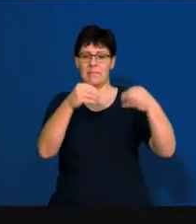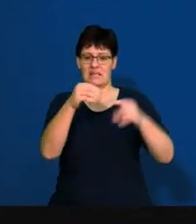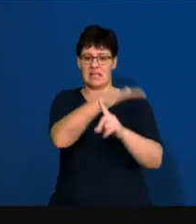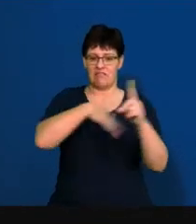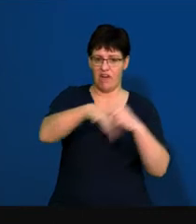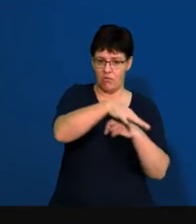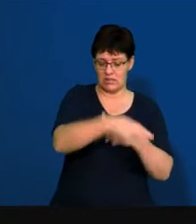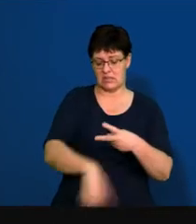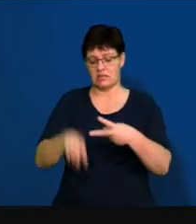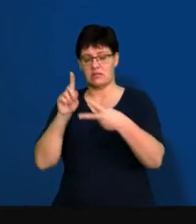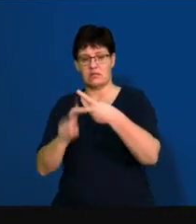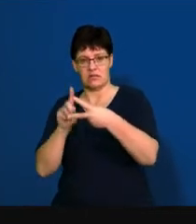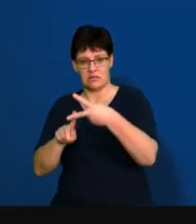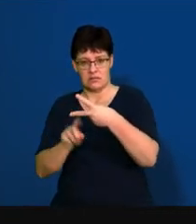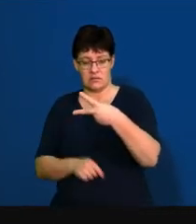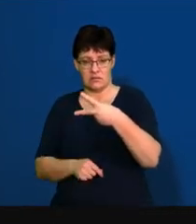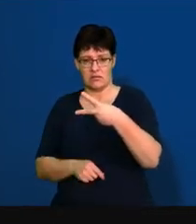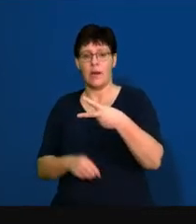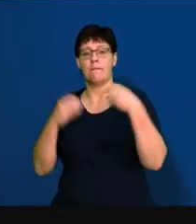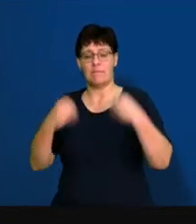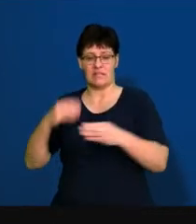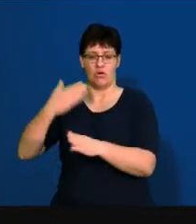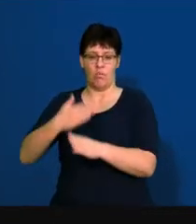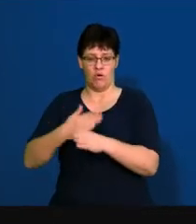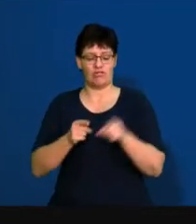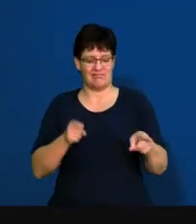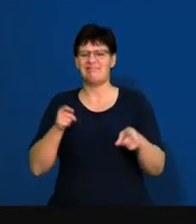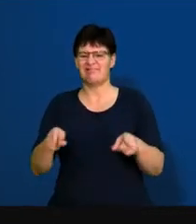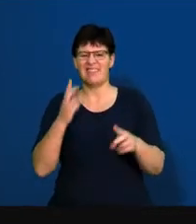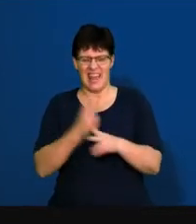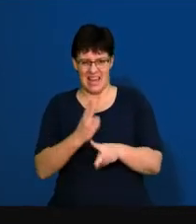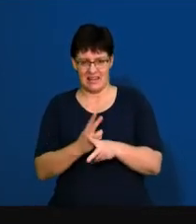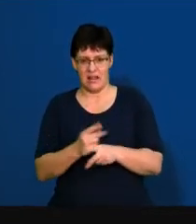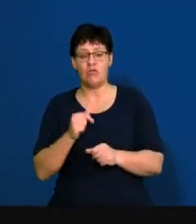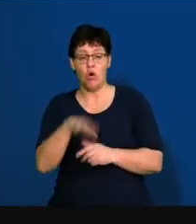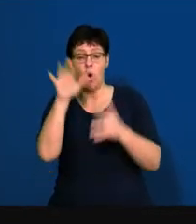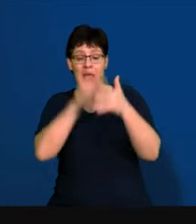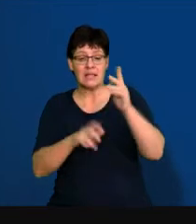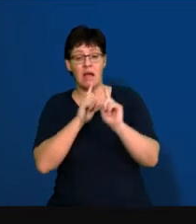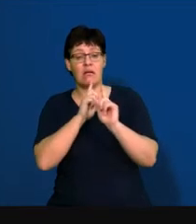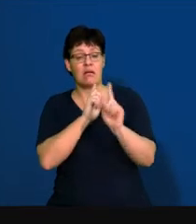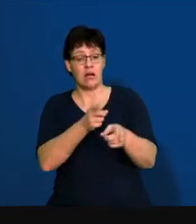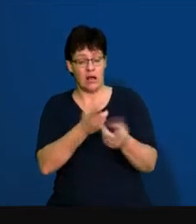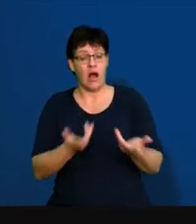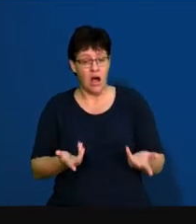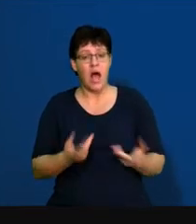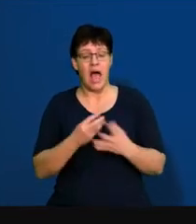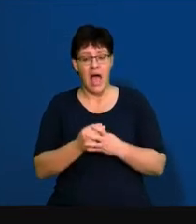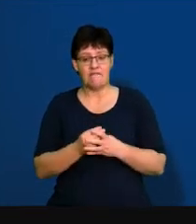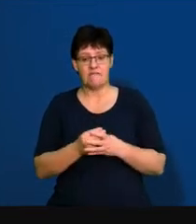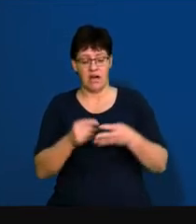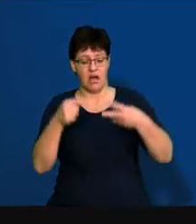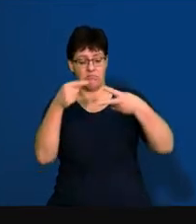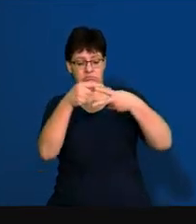and then you'll have one question which will be on business operations. And within your essay question, you're going to have four sub-questions.